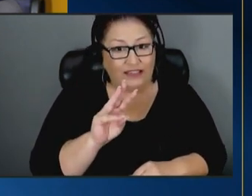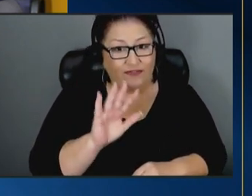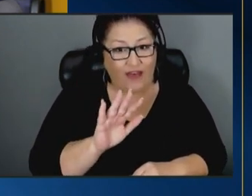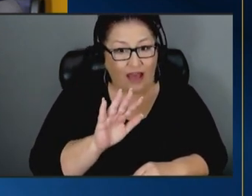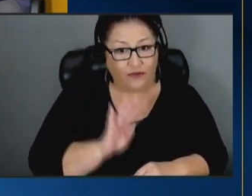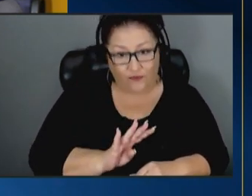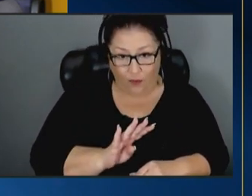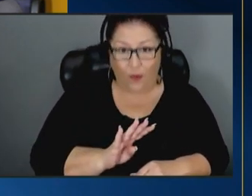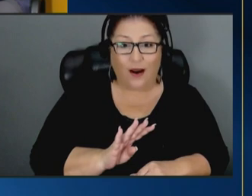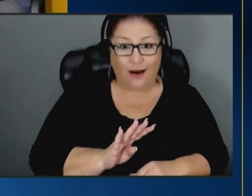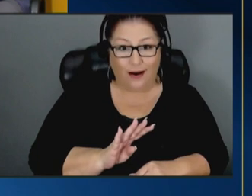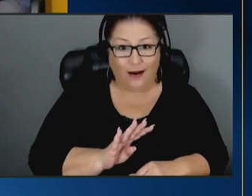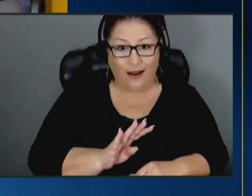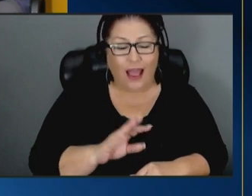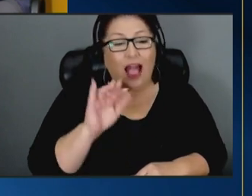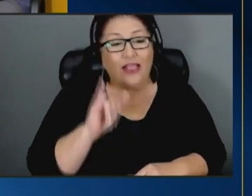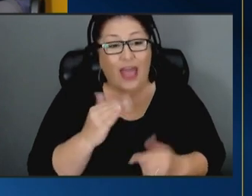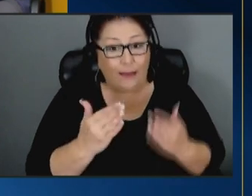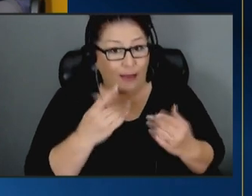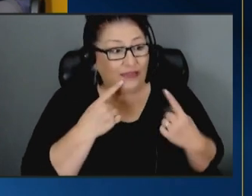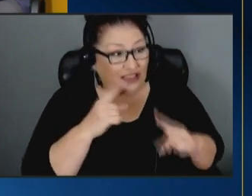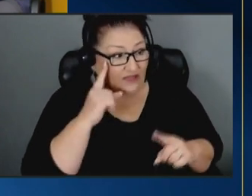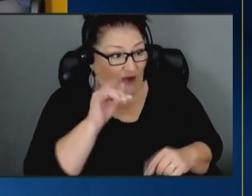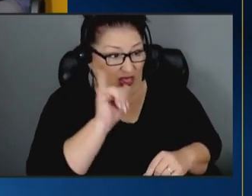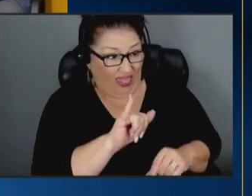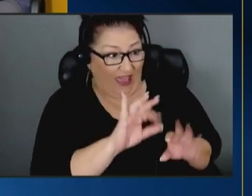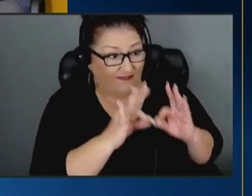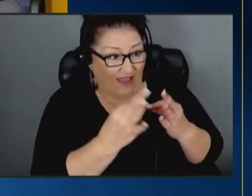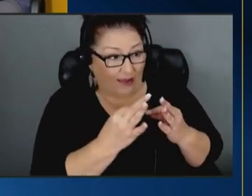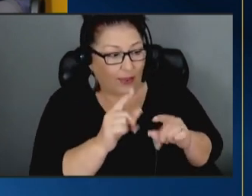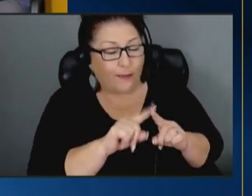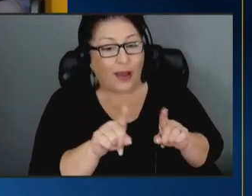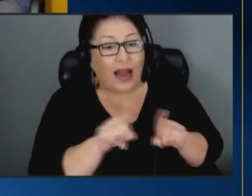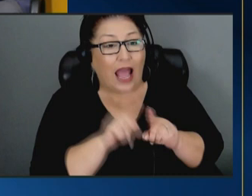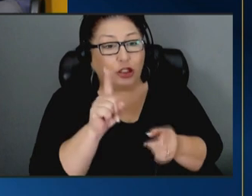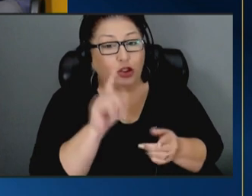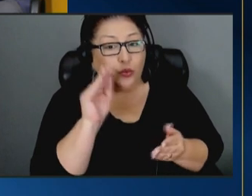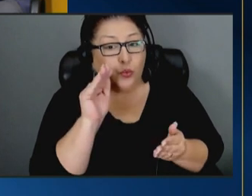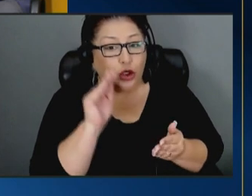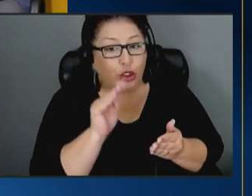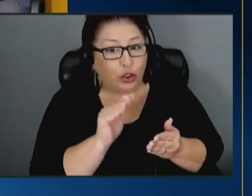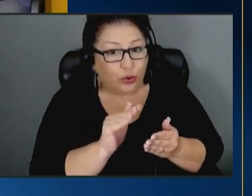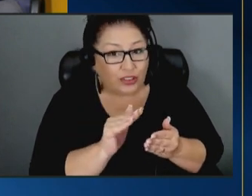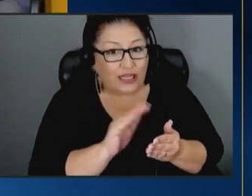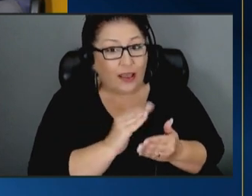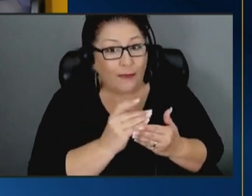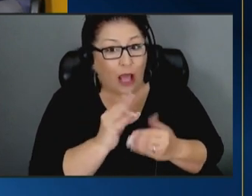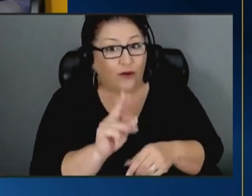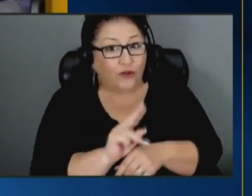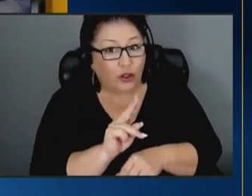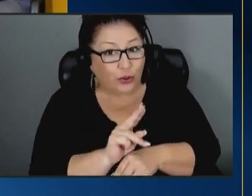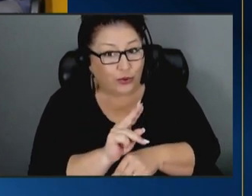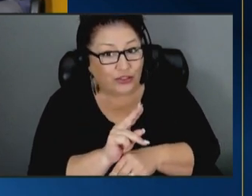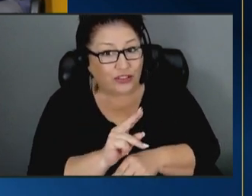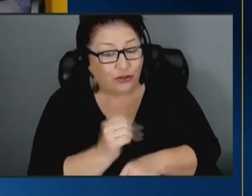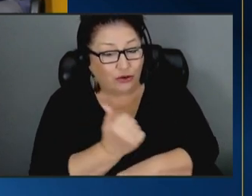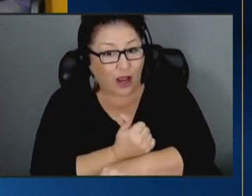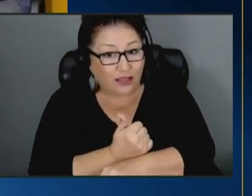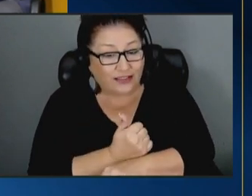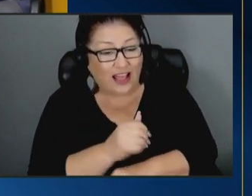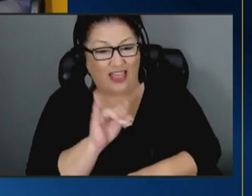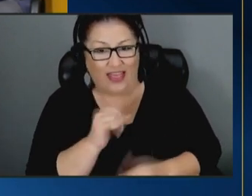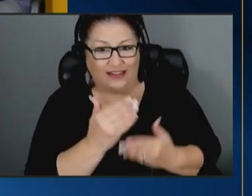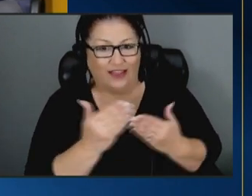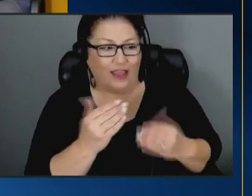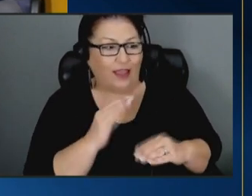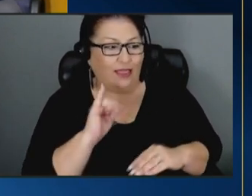and that may be successful for that family but as you reduce the amount of use what you may find is that's the very thing that prevents